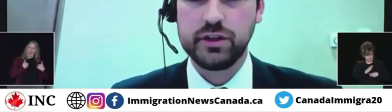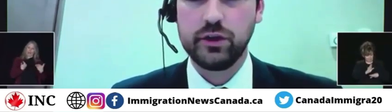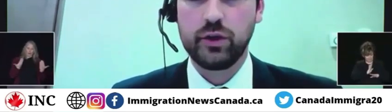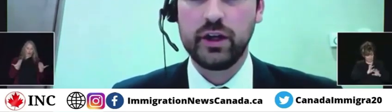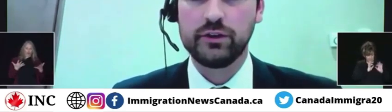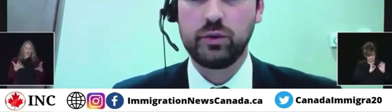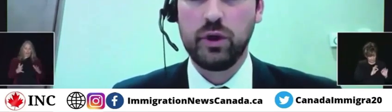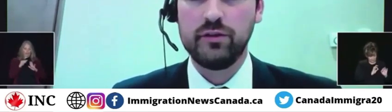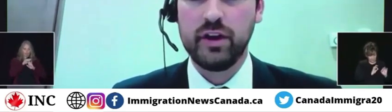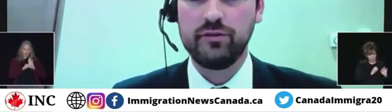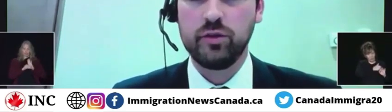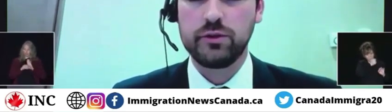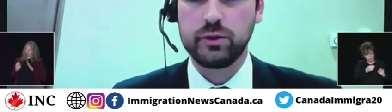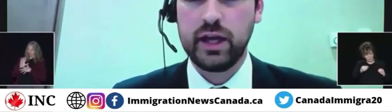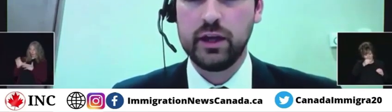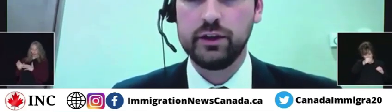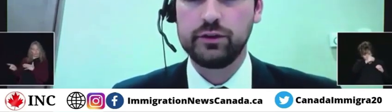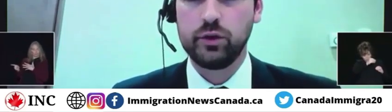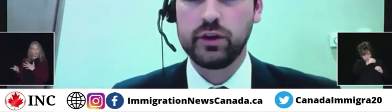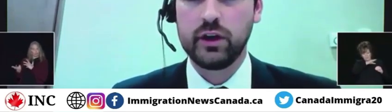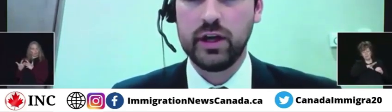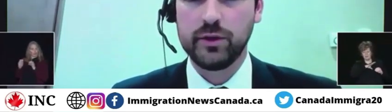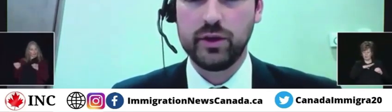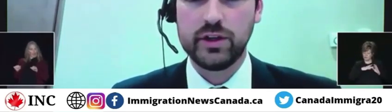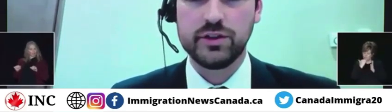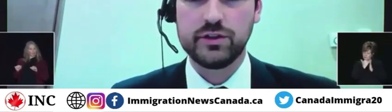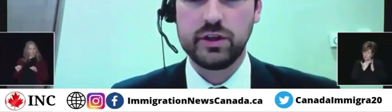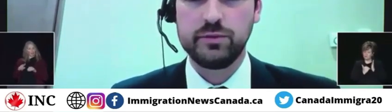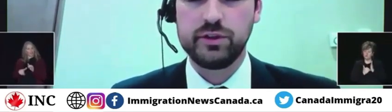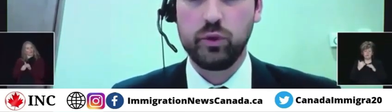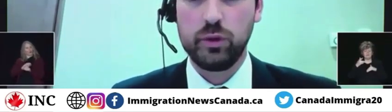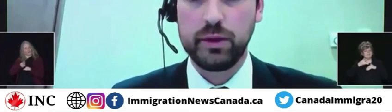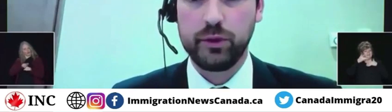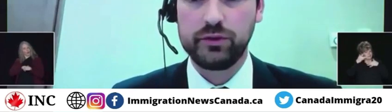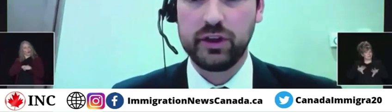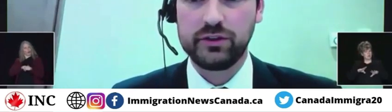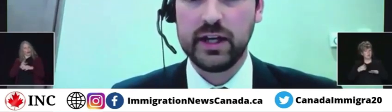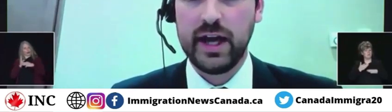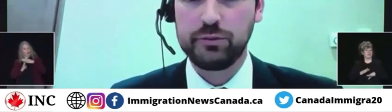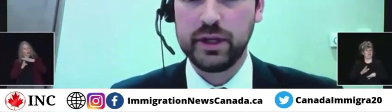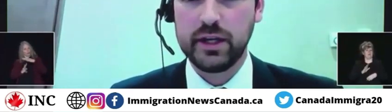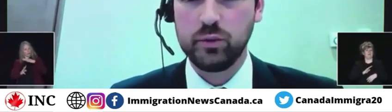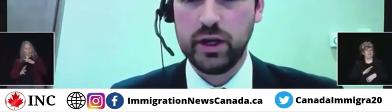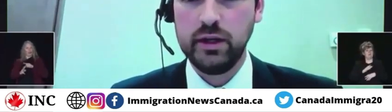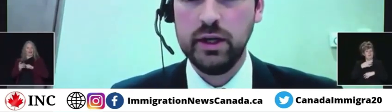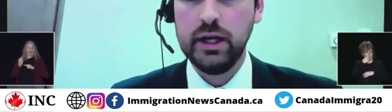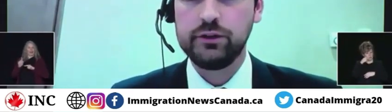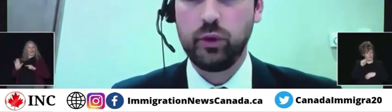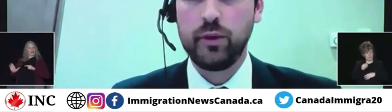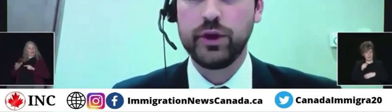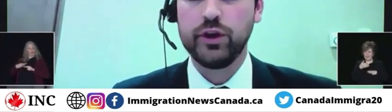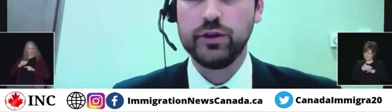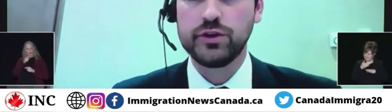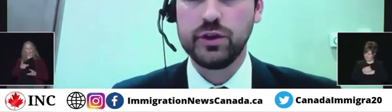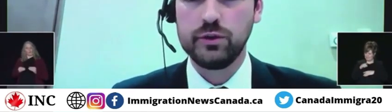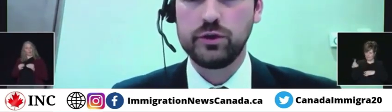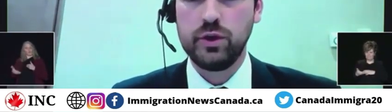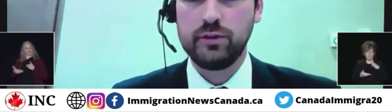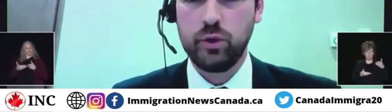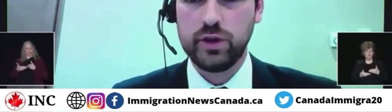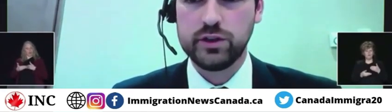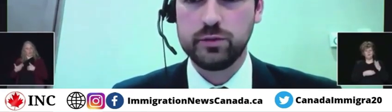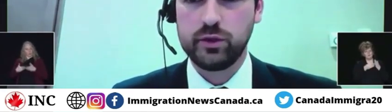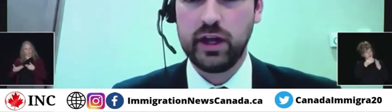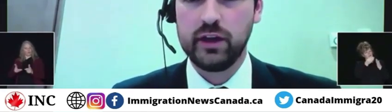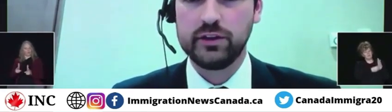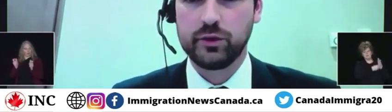measures that Ukrainians qualify for through Canada's ordinary immigration streams that will be processed in an expedited way. So I would urge those who